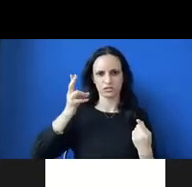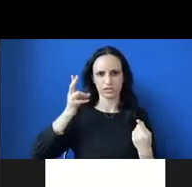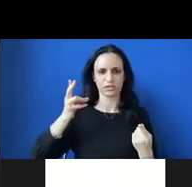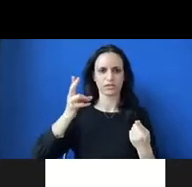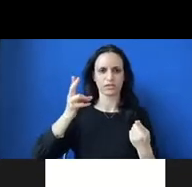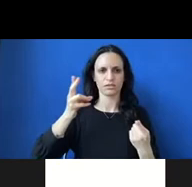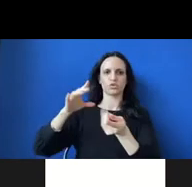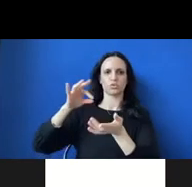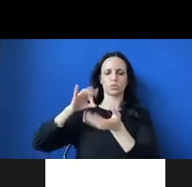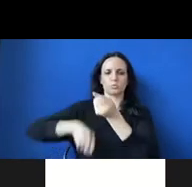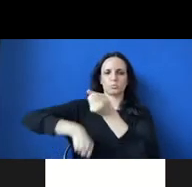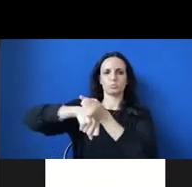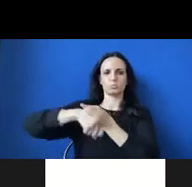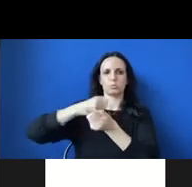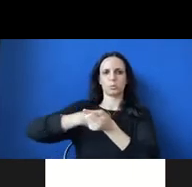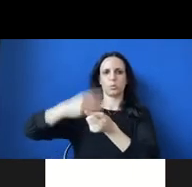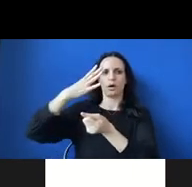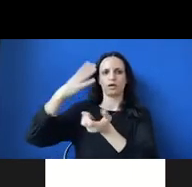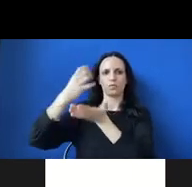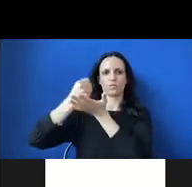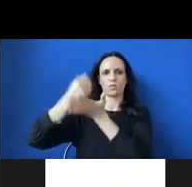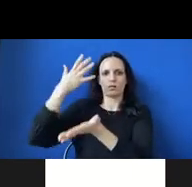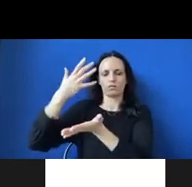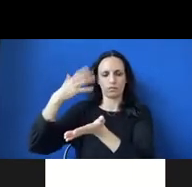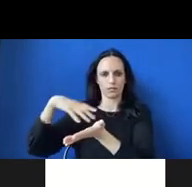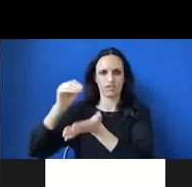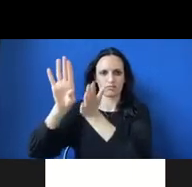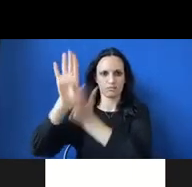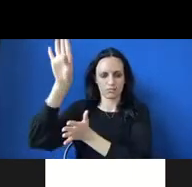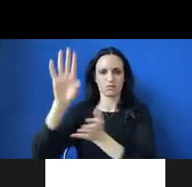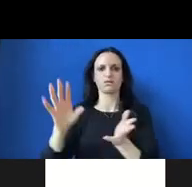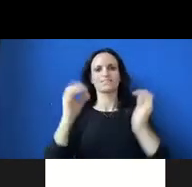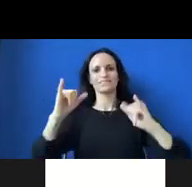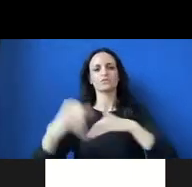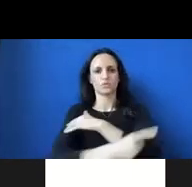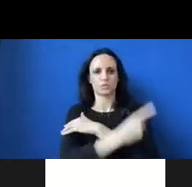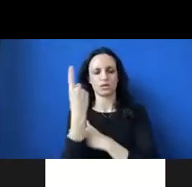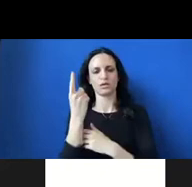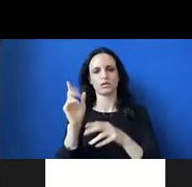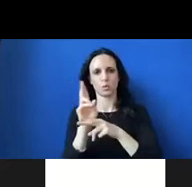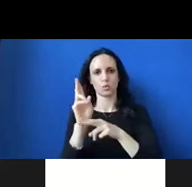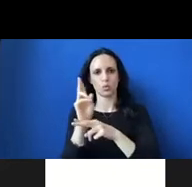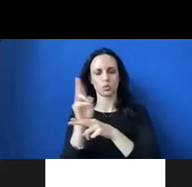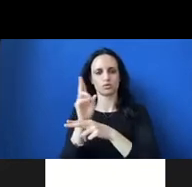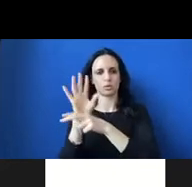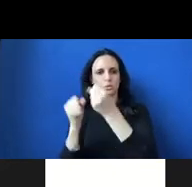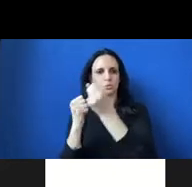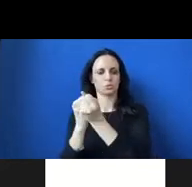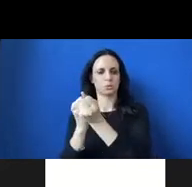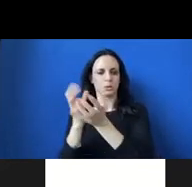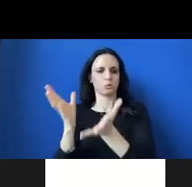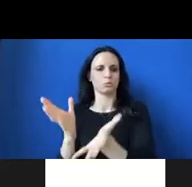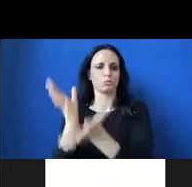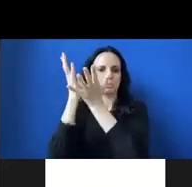wealth accumulation. Today these stereotypes are still used to profit for white corporations which further perpetuates the racial wealth gap